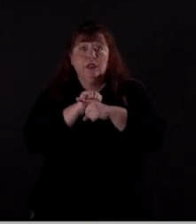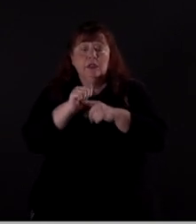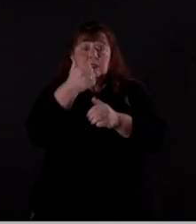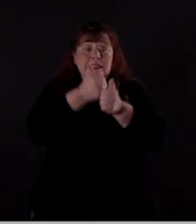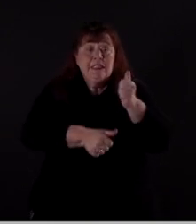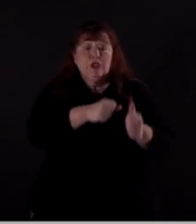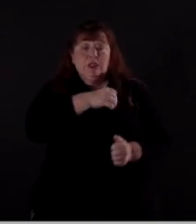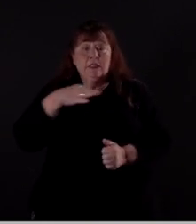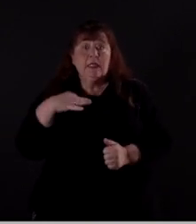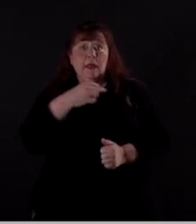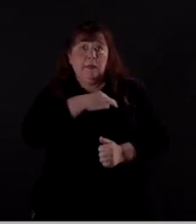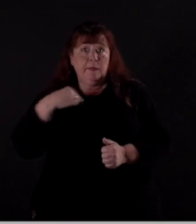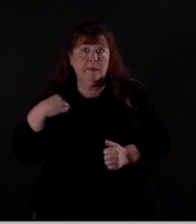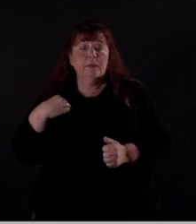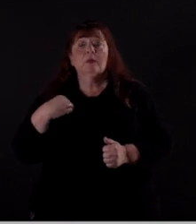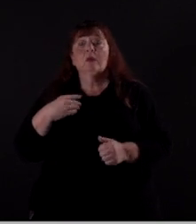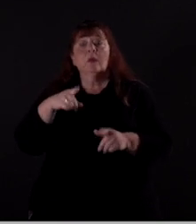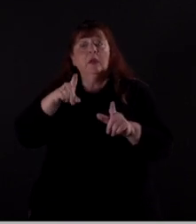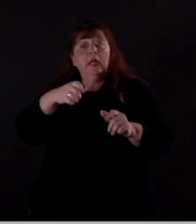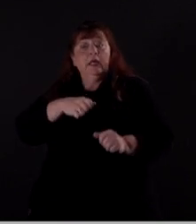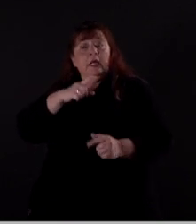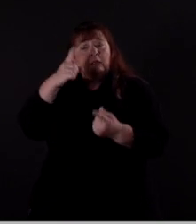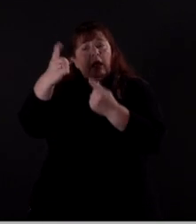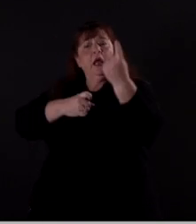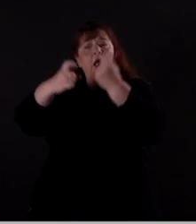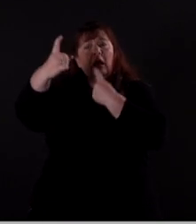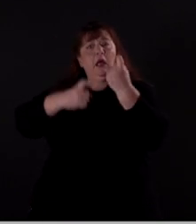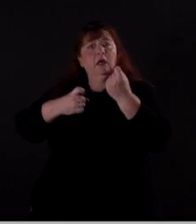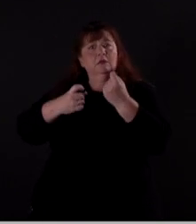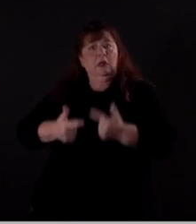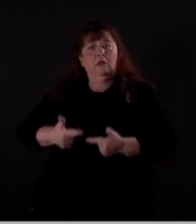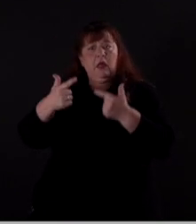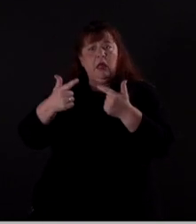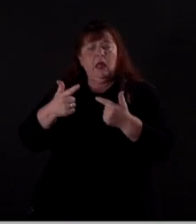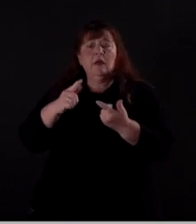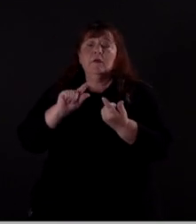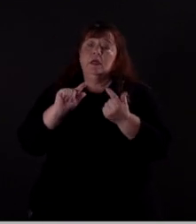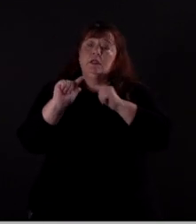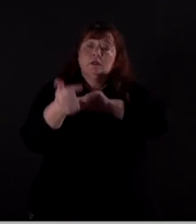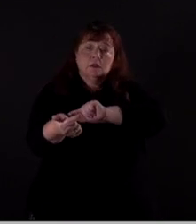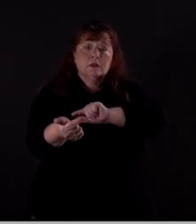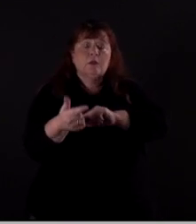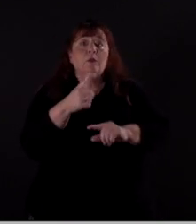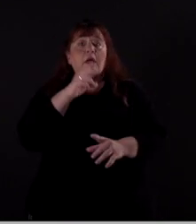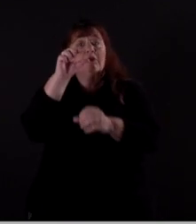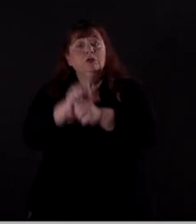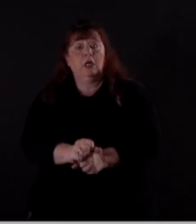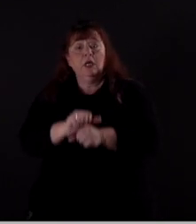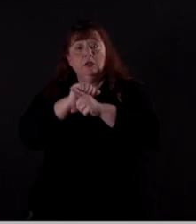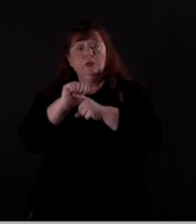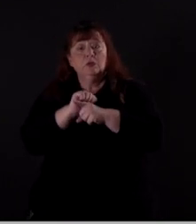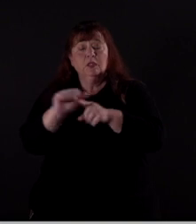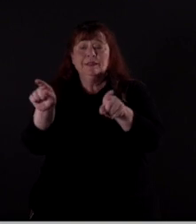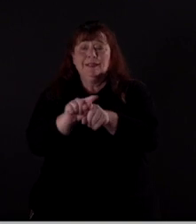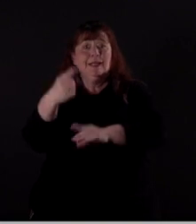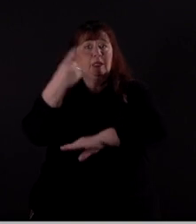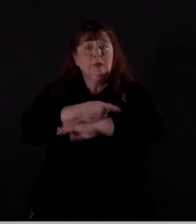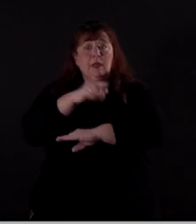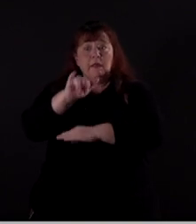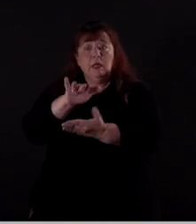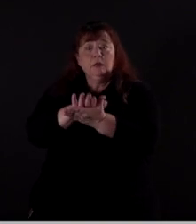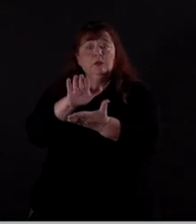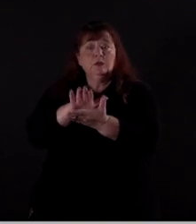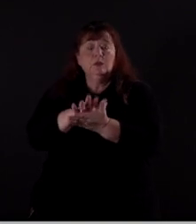every staff member, so they can actually ask questions. Then, in turn, we actually do a lockdown drill the same day in the school.